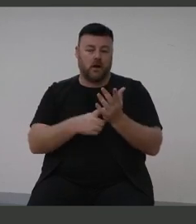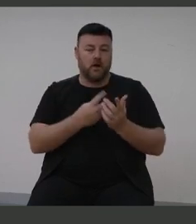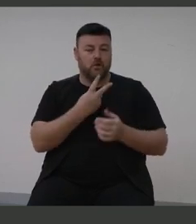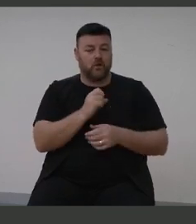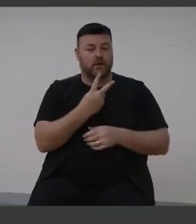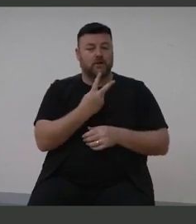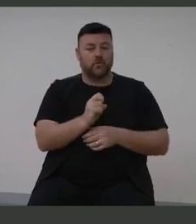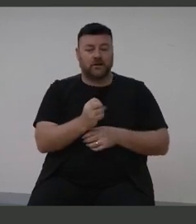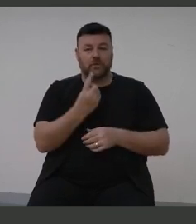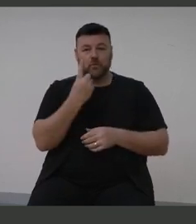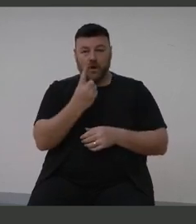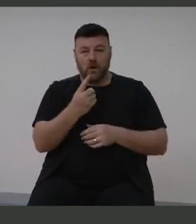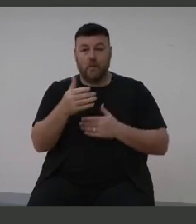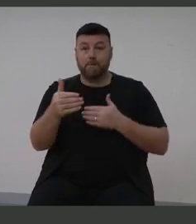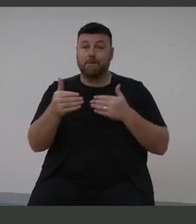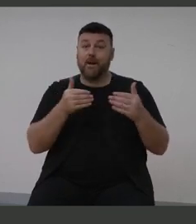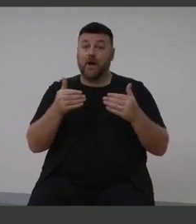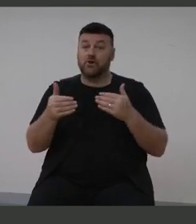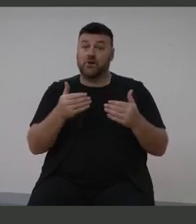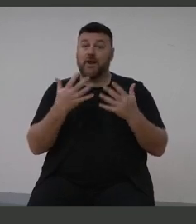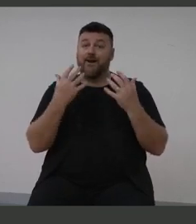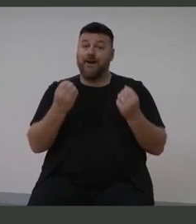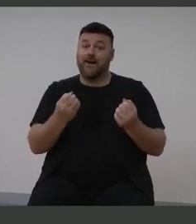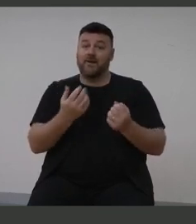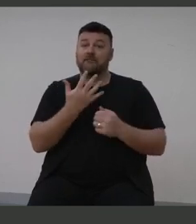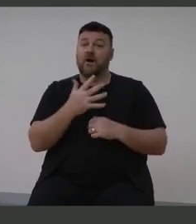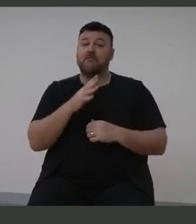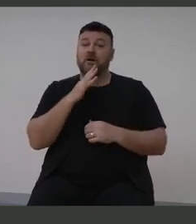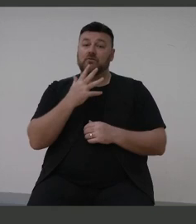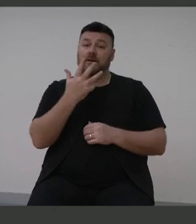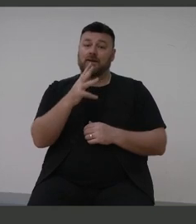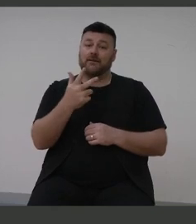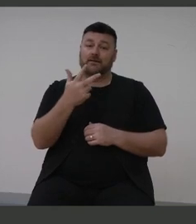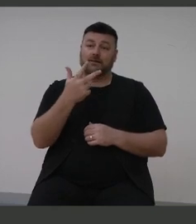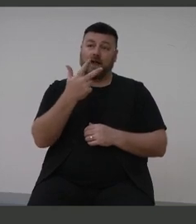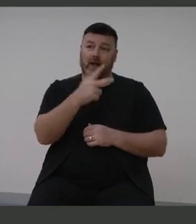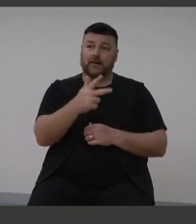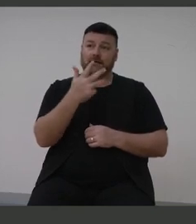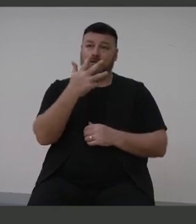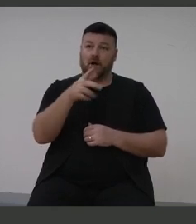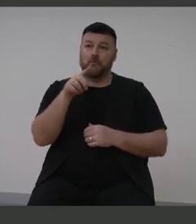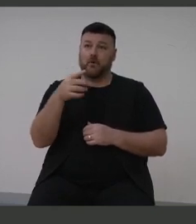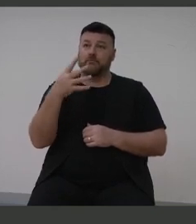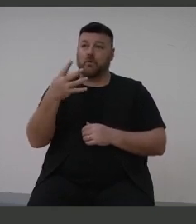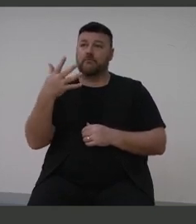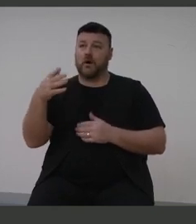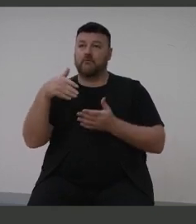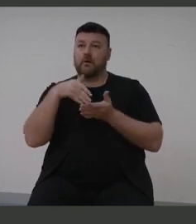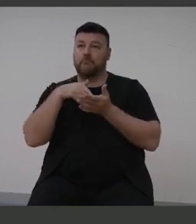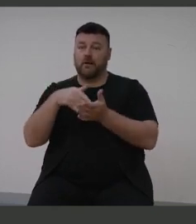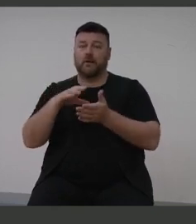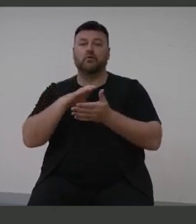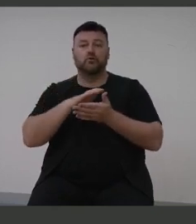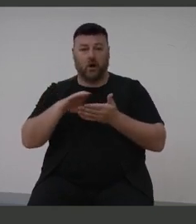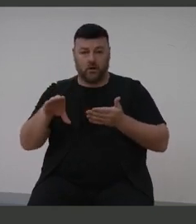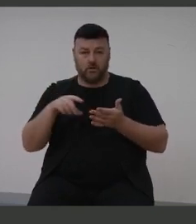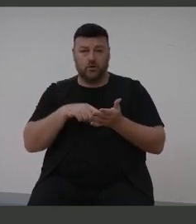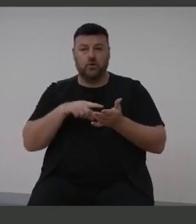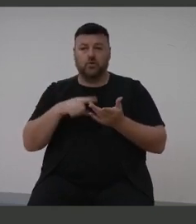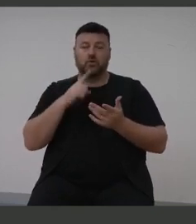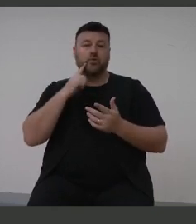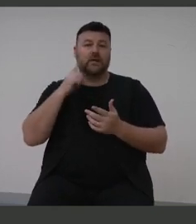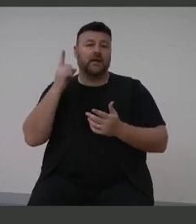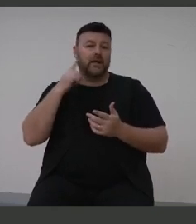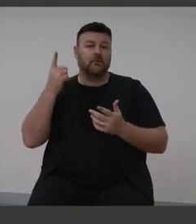included $589.45 million to the